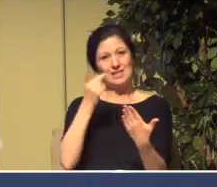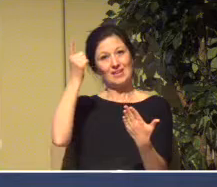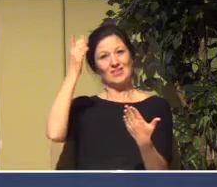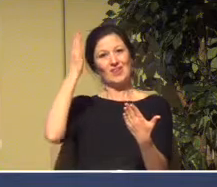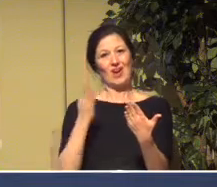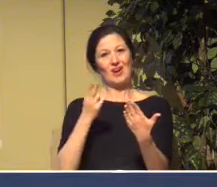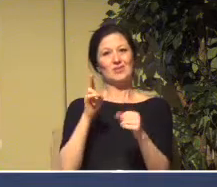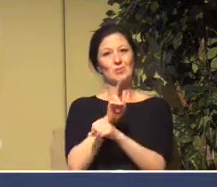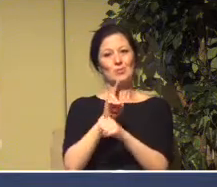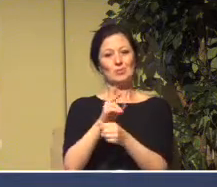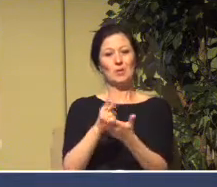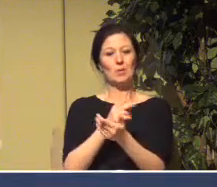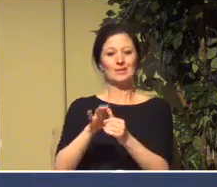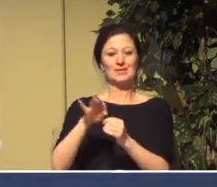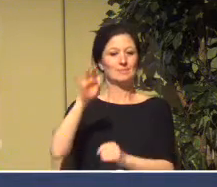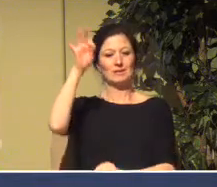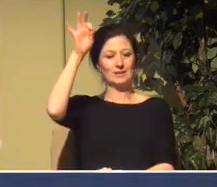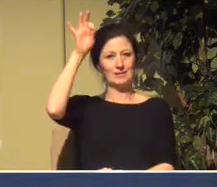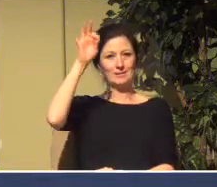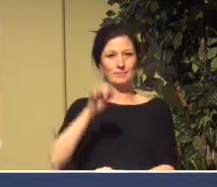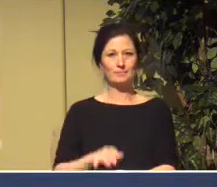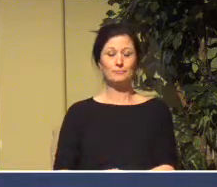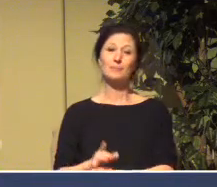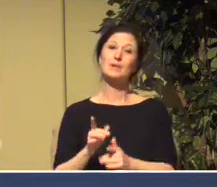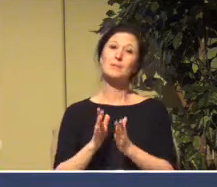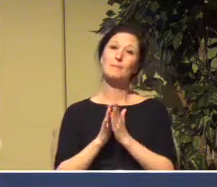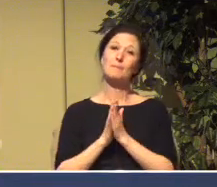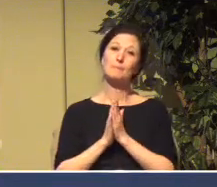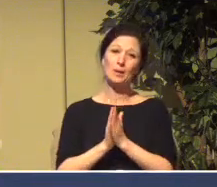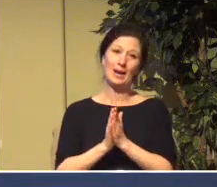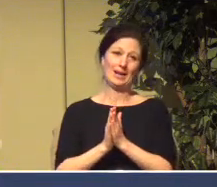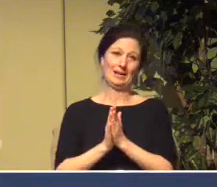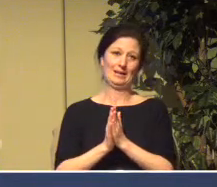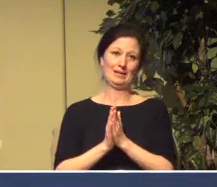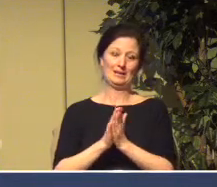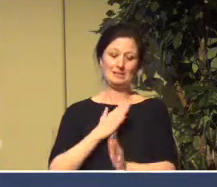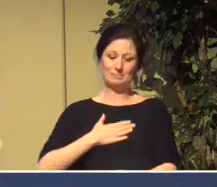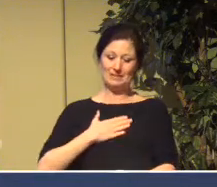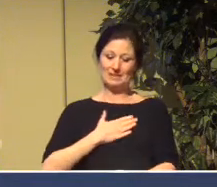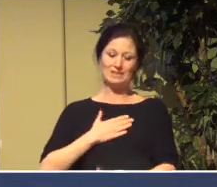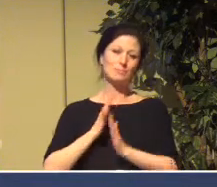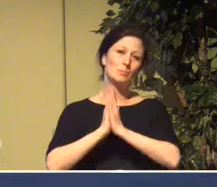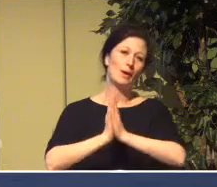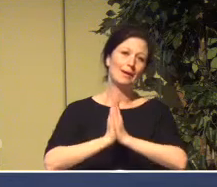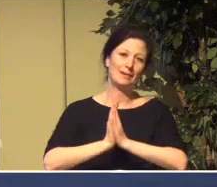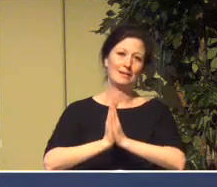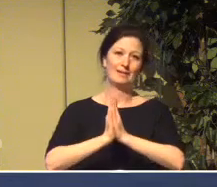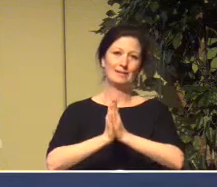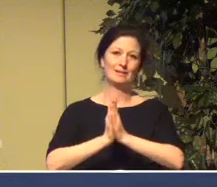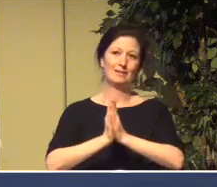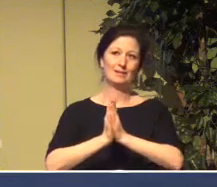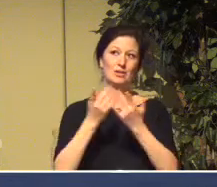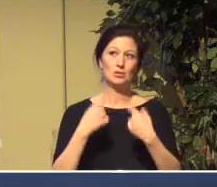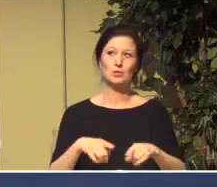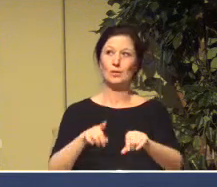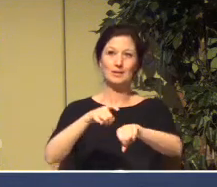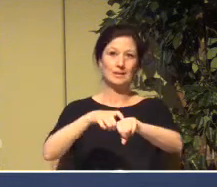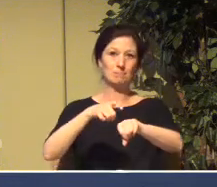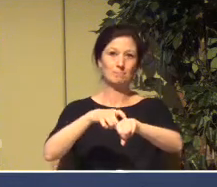And then be praying as we come to that Pentecost service as well. But be praying that in this time